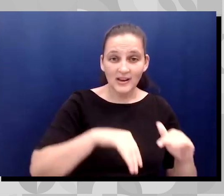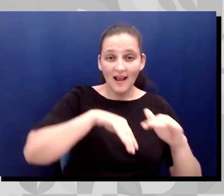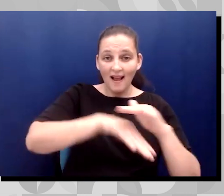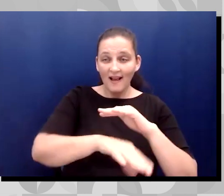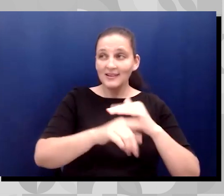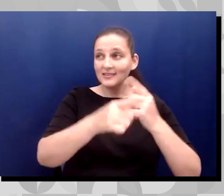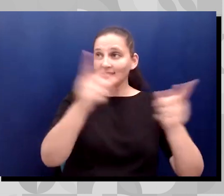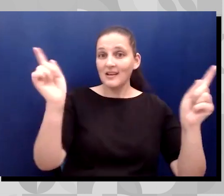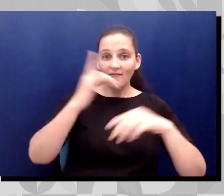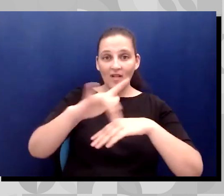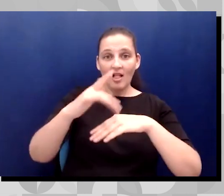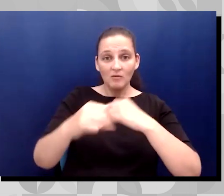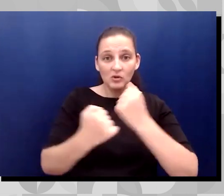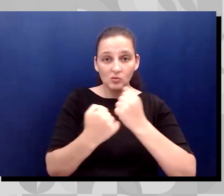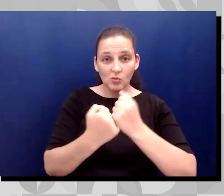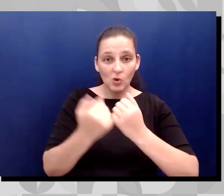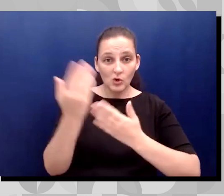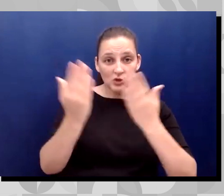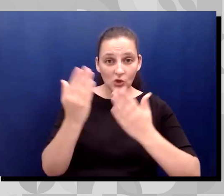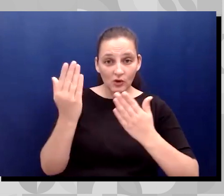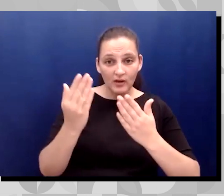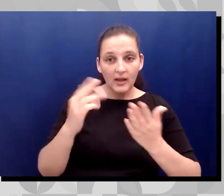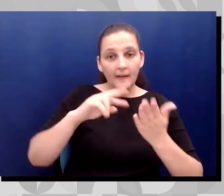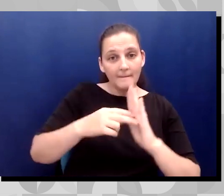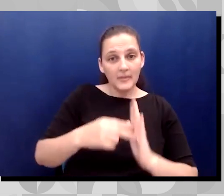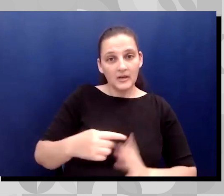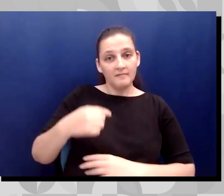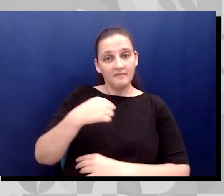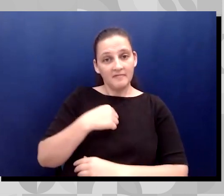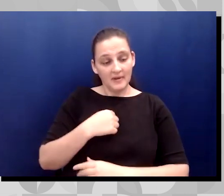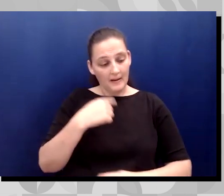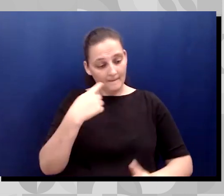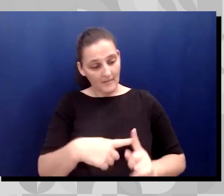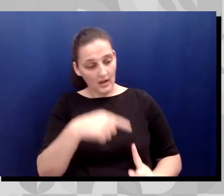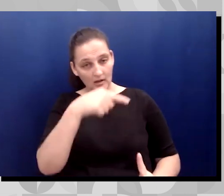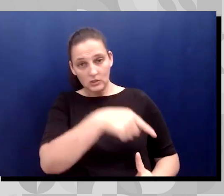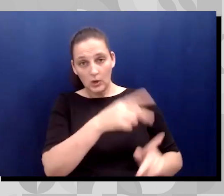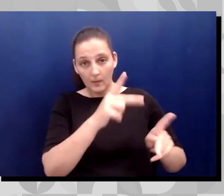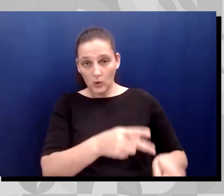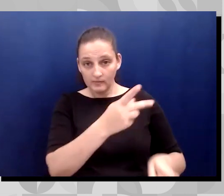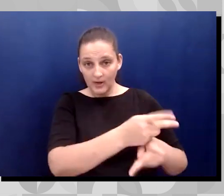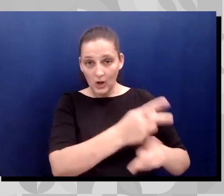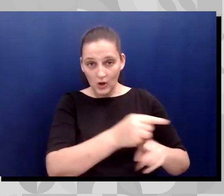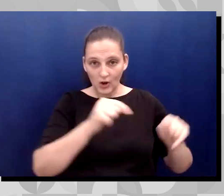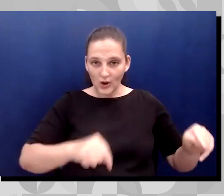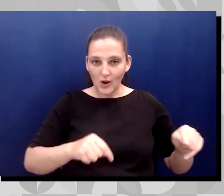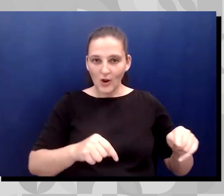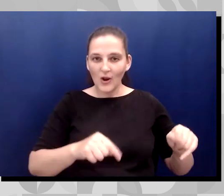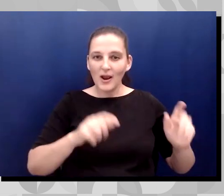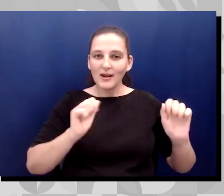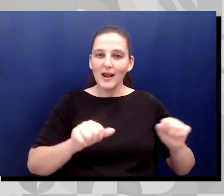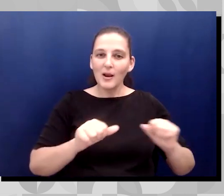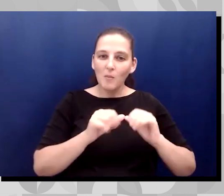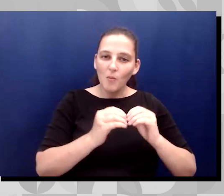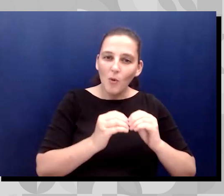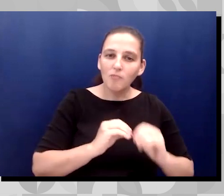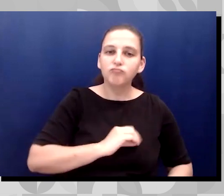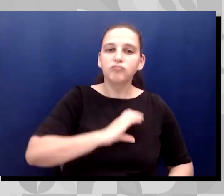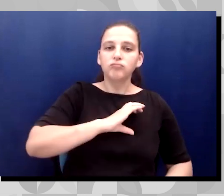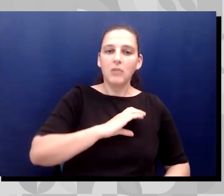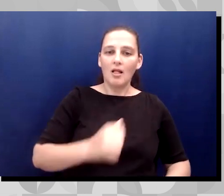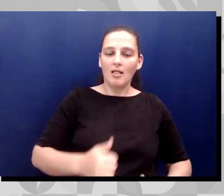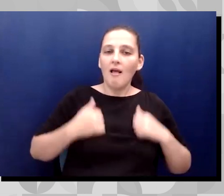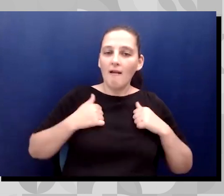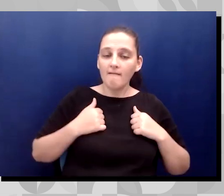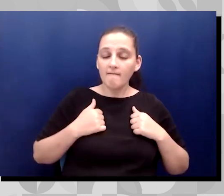both themselves and the person they're caring for the opportunity to live an even more meaningful life. Because when you are